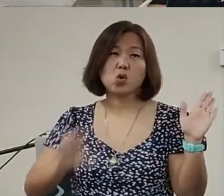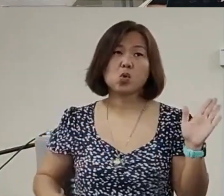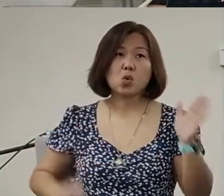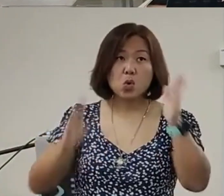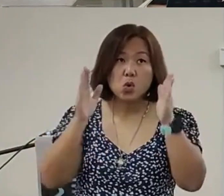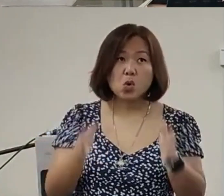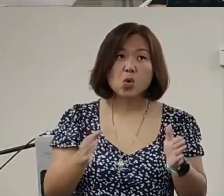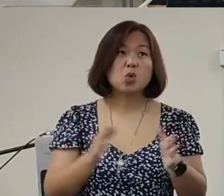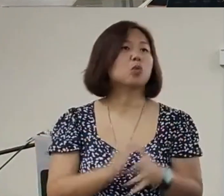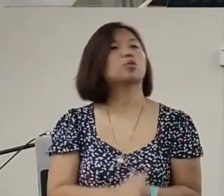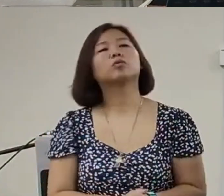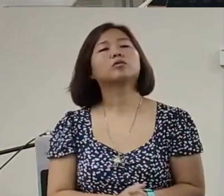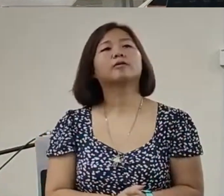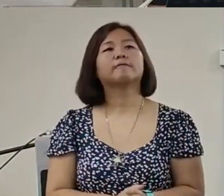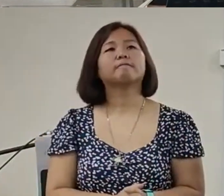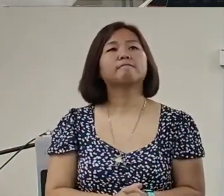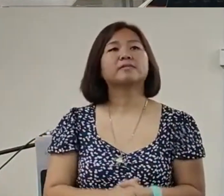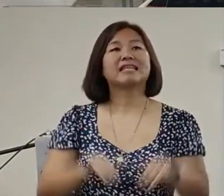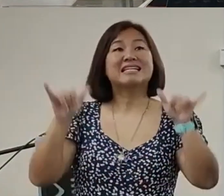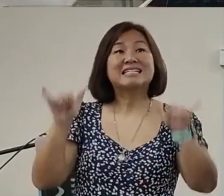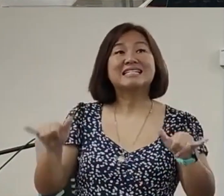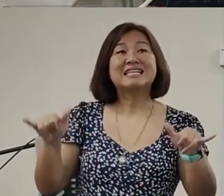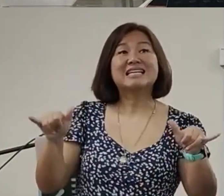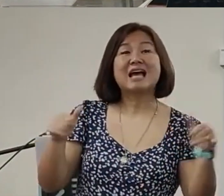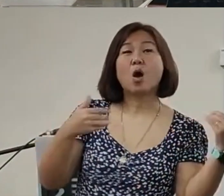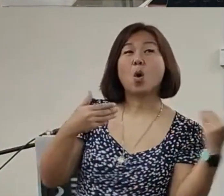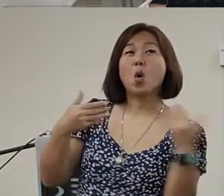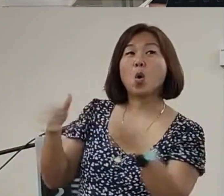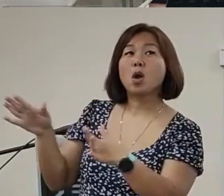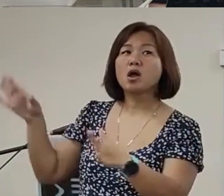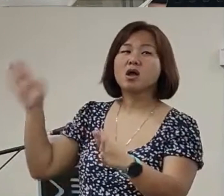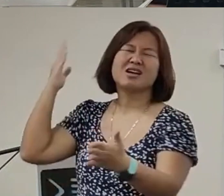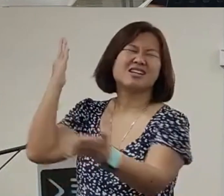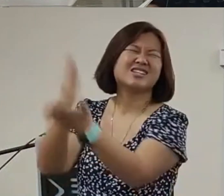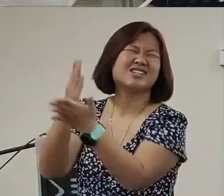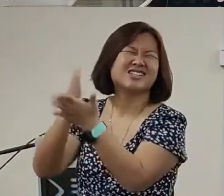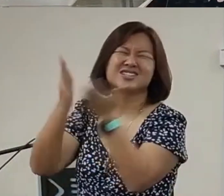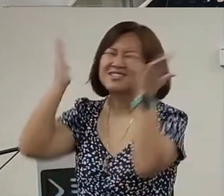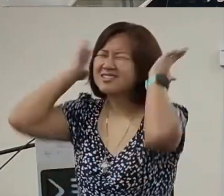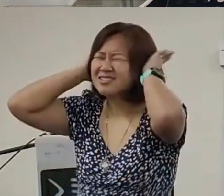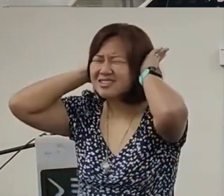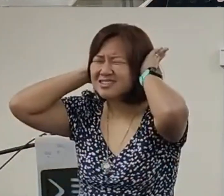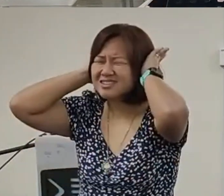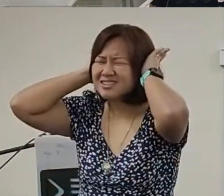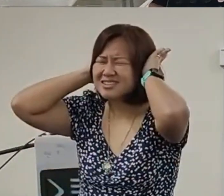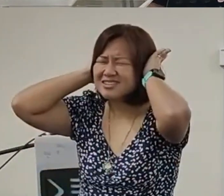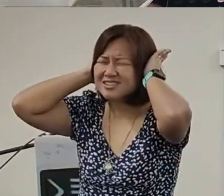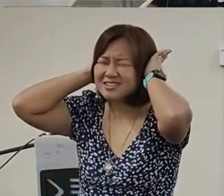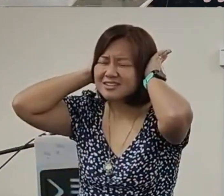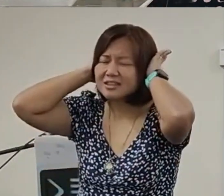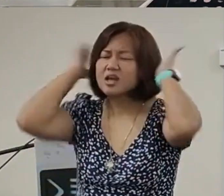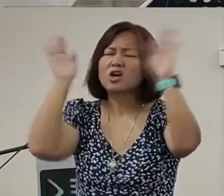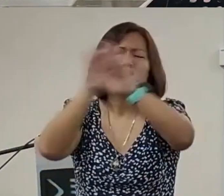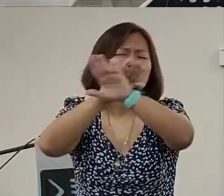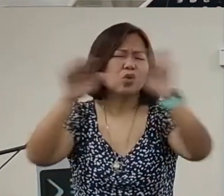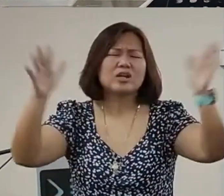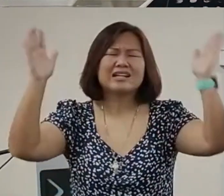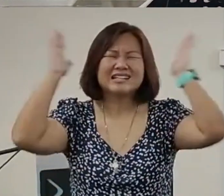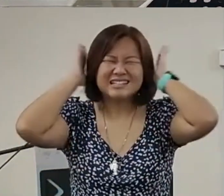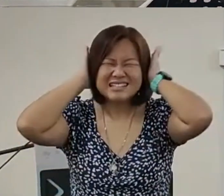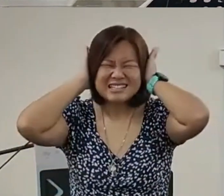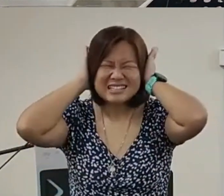the first things we need to doTo stay away from fearIs to stop listening too muchOr stop listening at